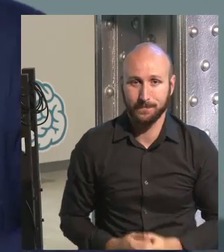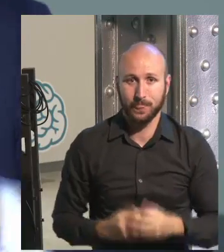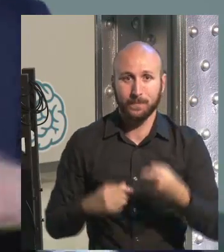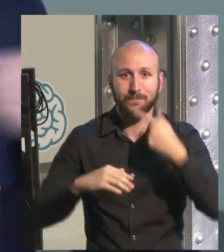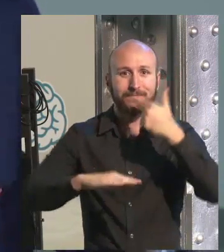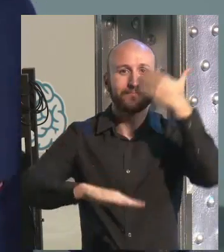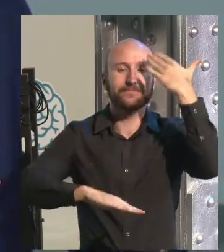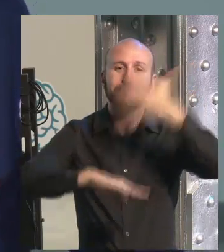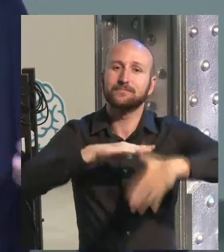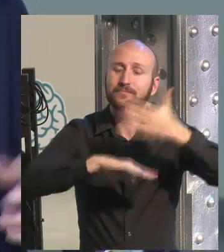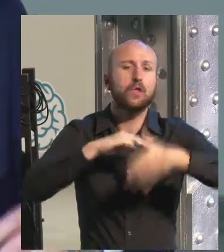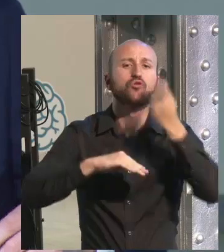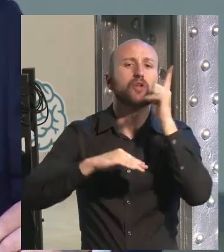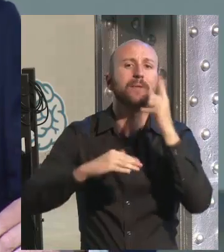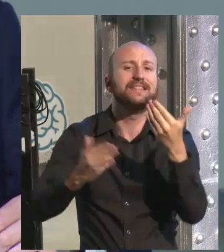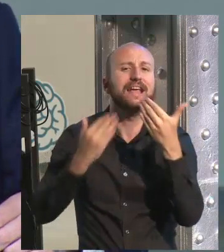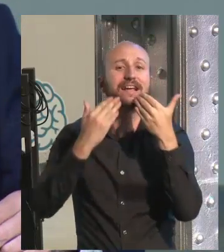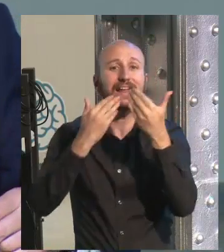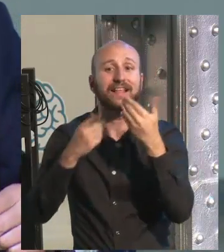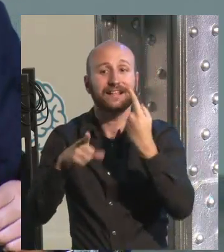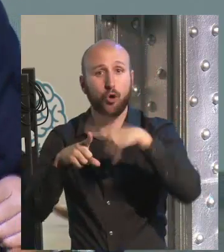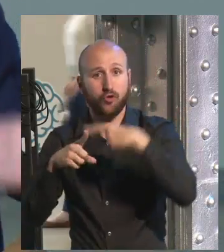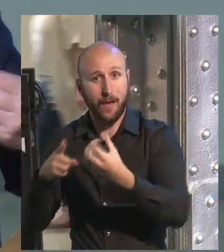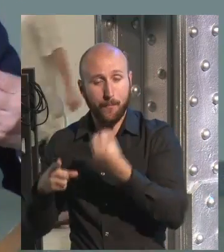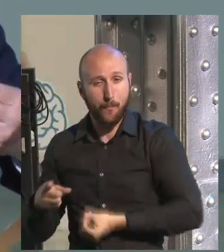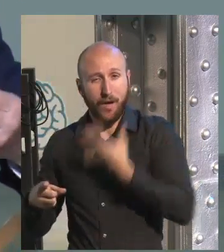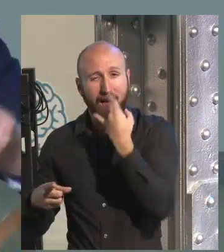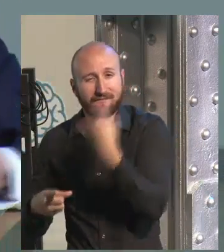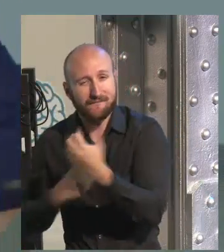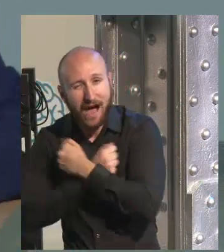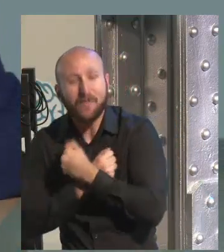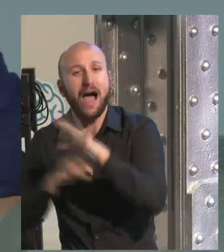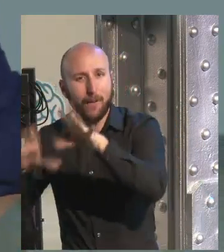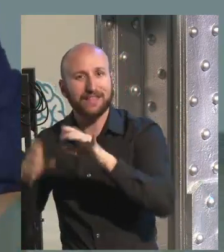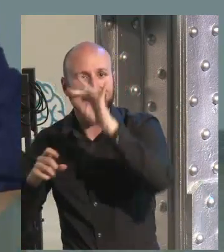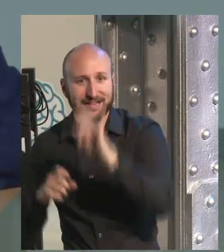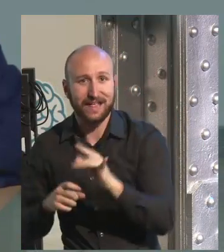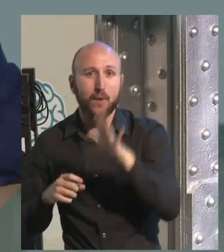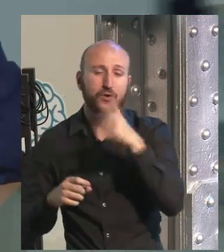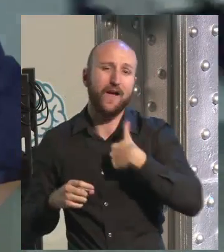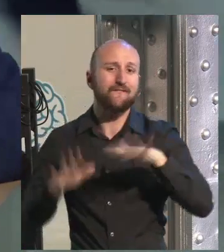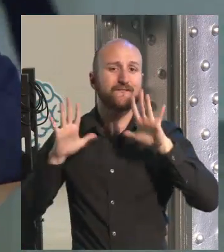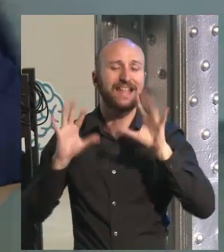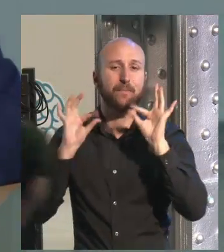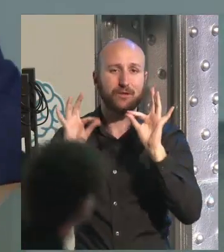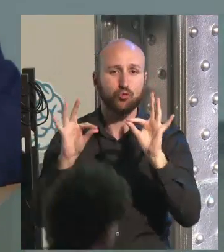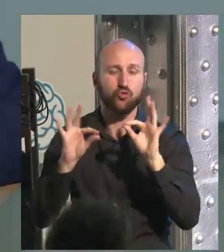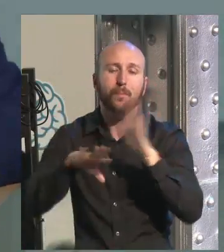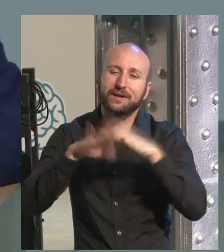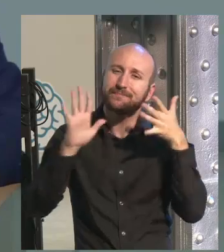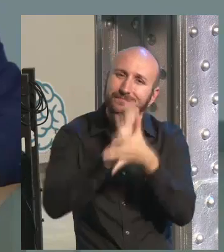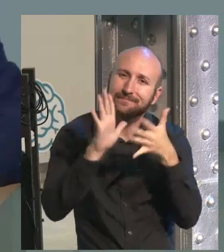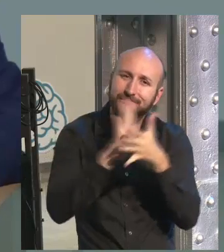customized, and it is only possible to learn what you love. I repeat. I wish I could have